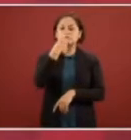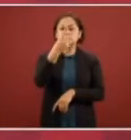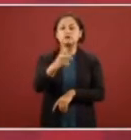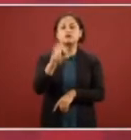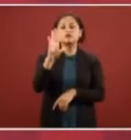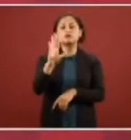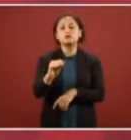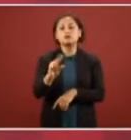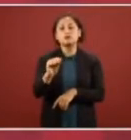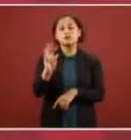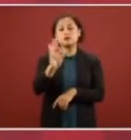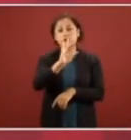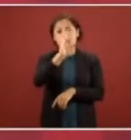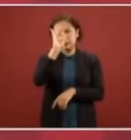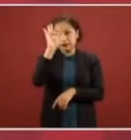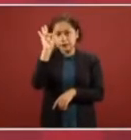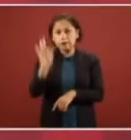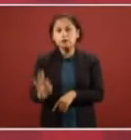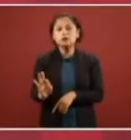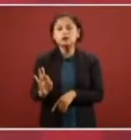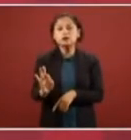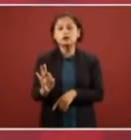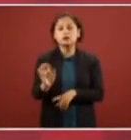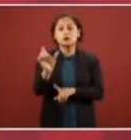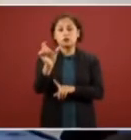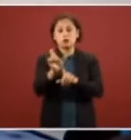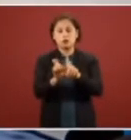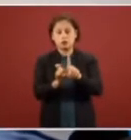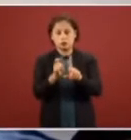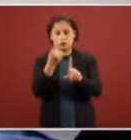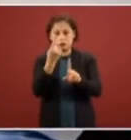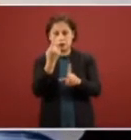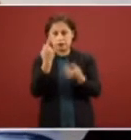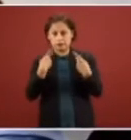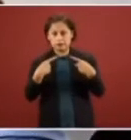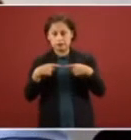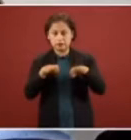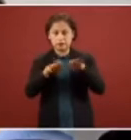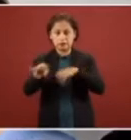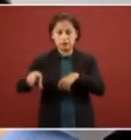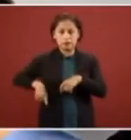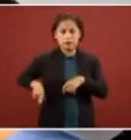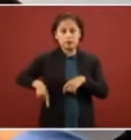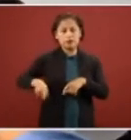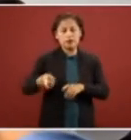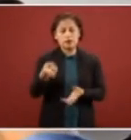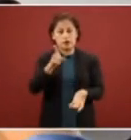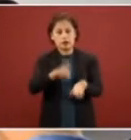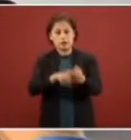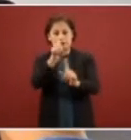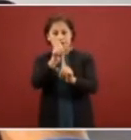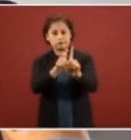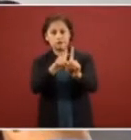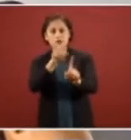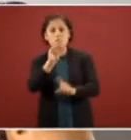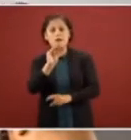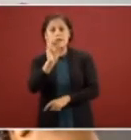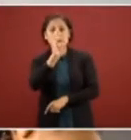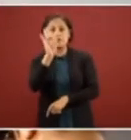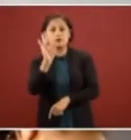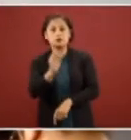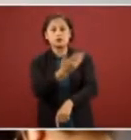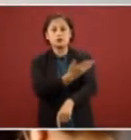and when I speak of 90% is honesty and any good public servant